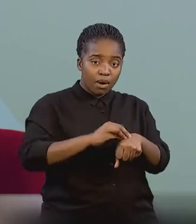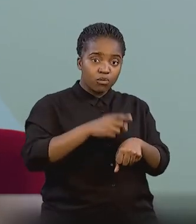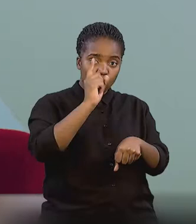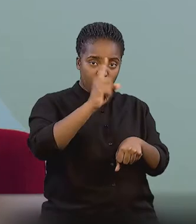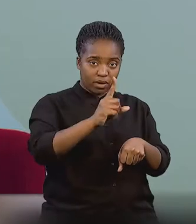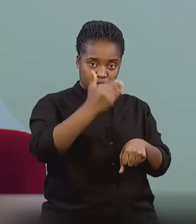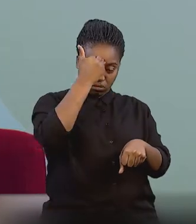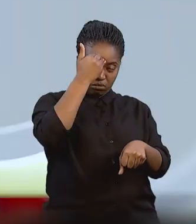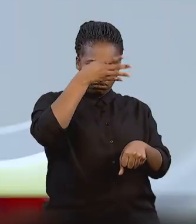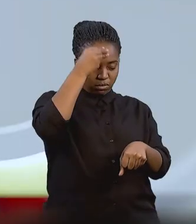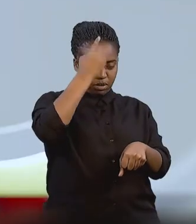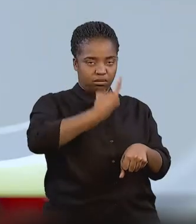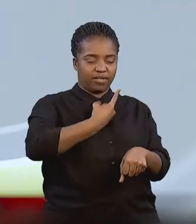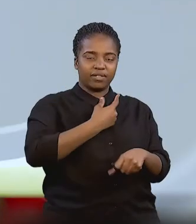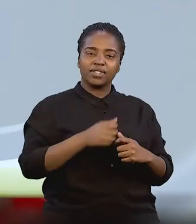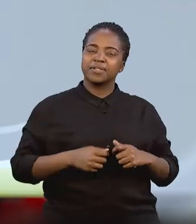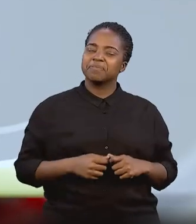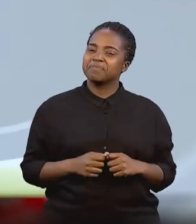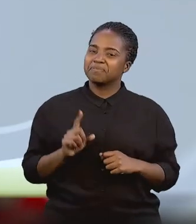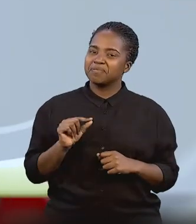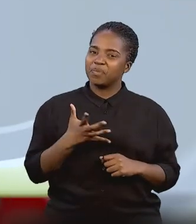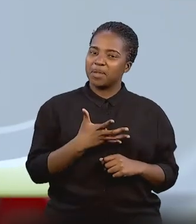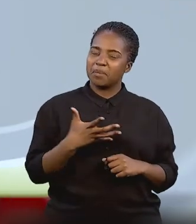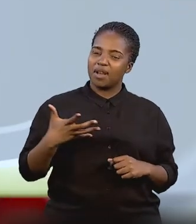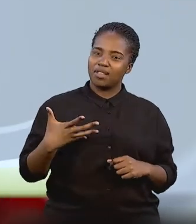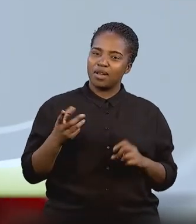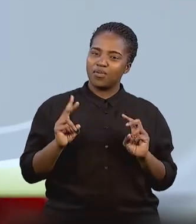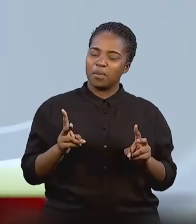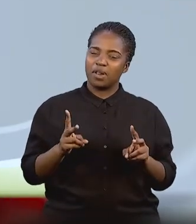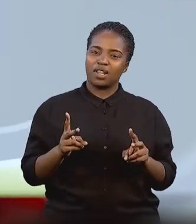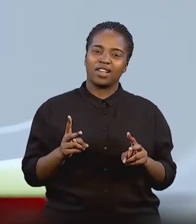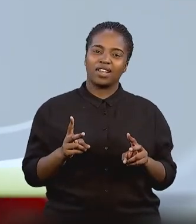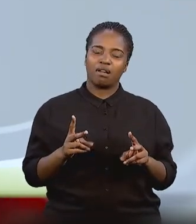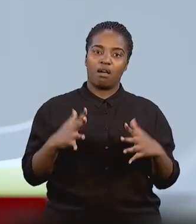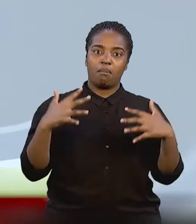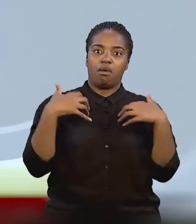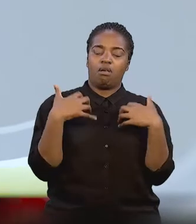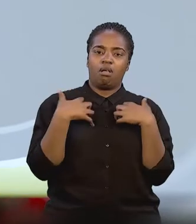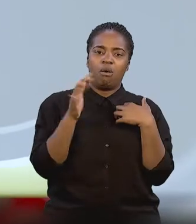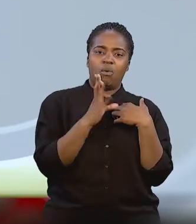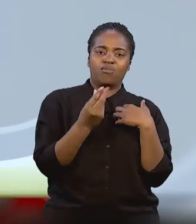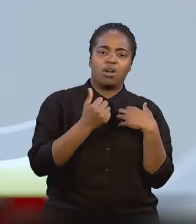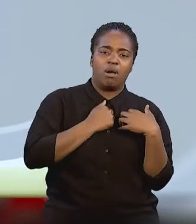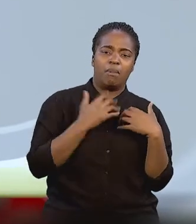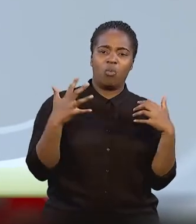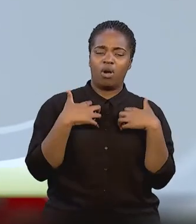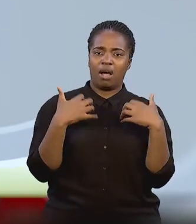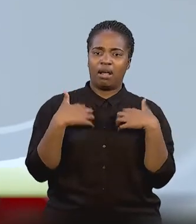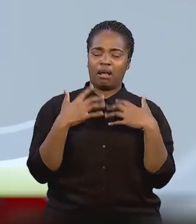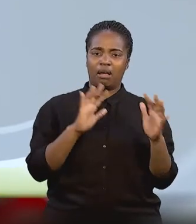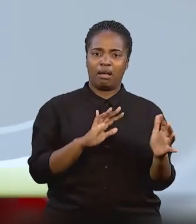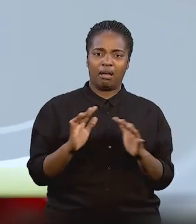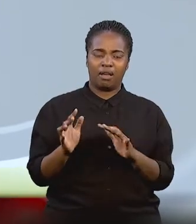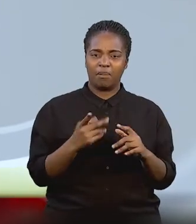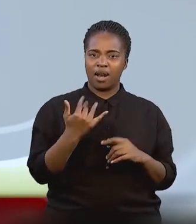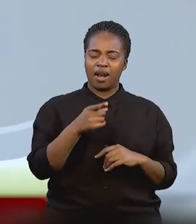to face the music themselves. And you know, Louise, mothers are the most worrisome people in the world. And here's